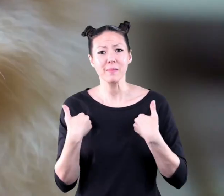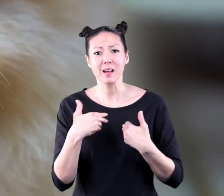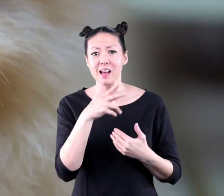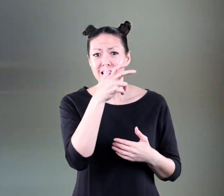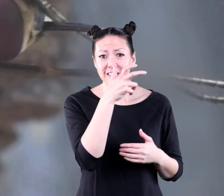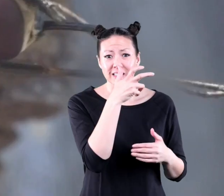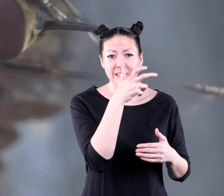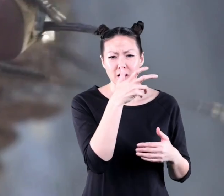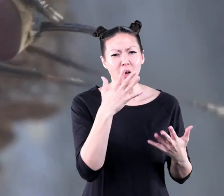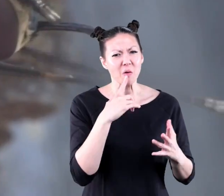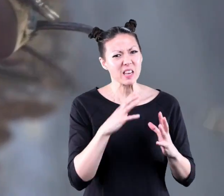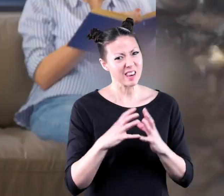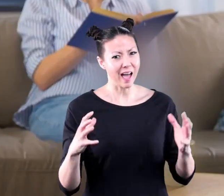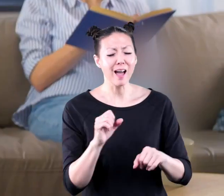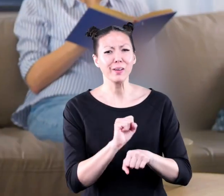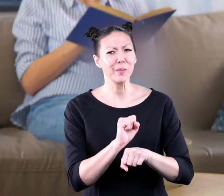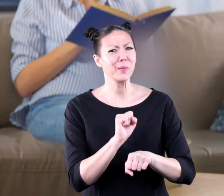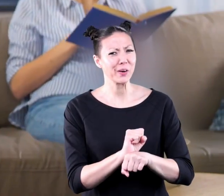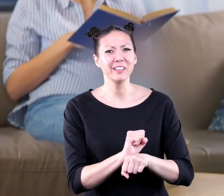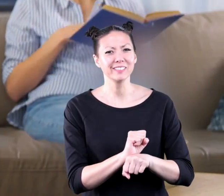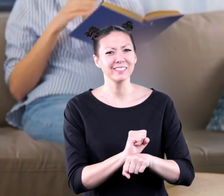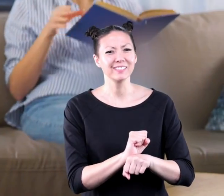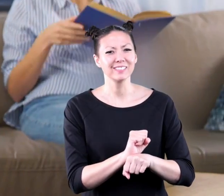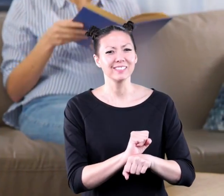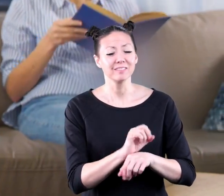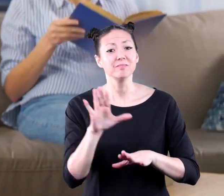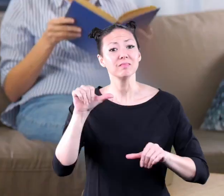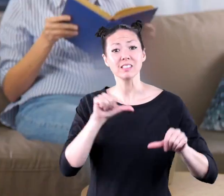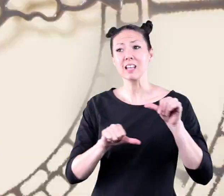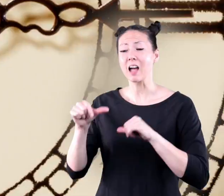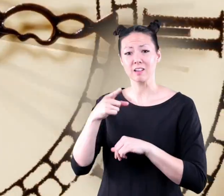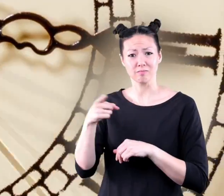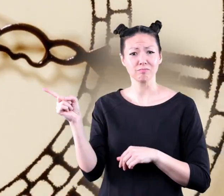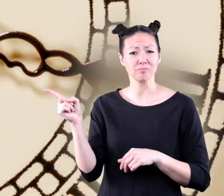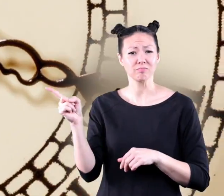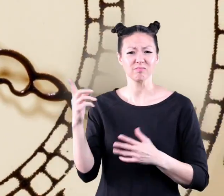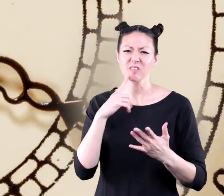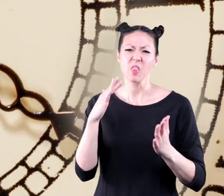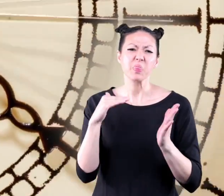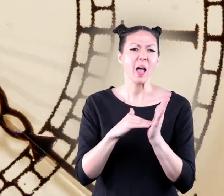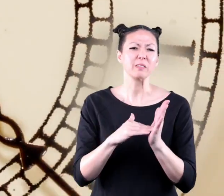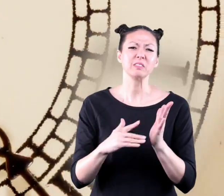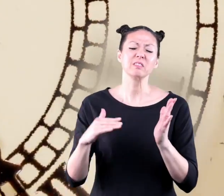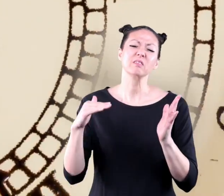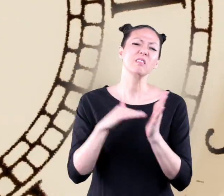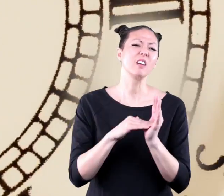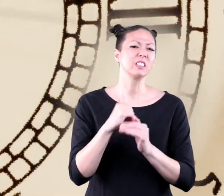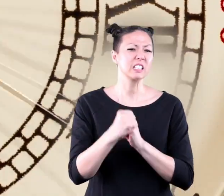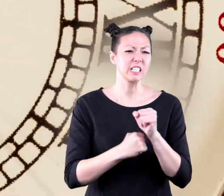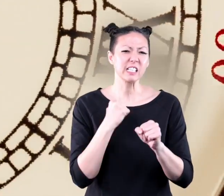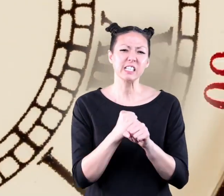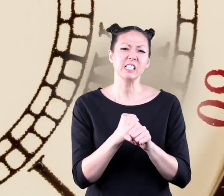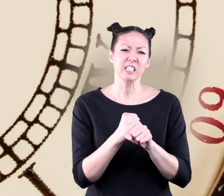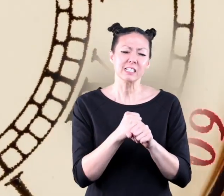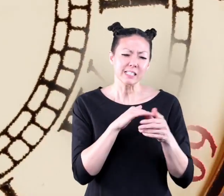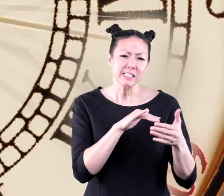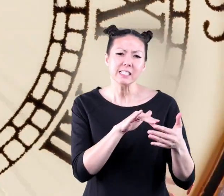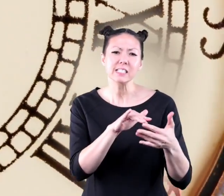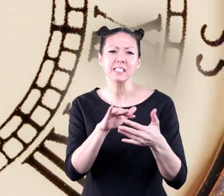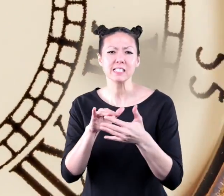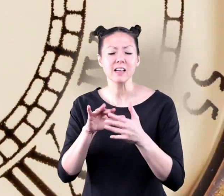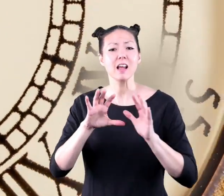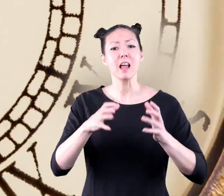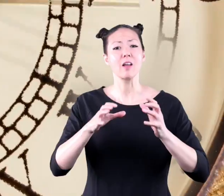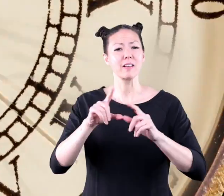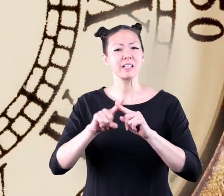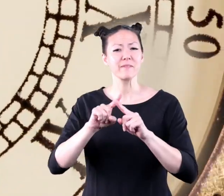animals and insects that's a lot of work some scientists say it would take almost a thousand years